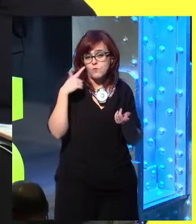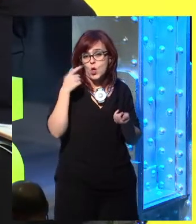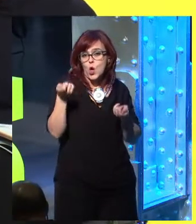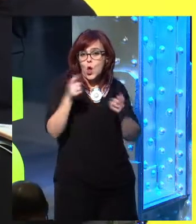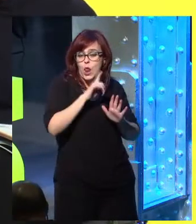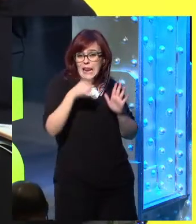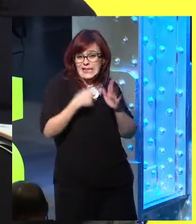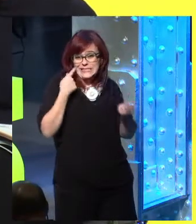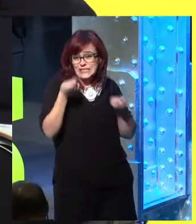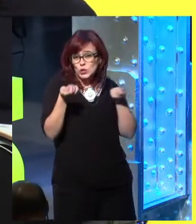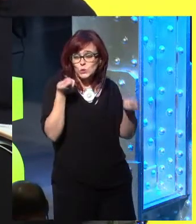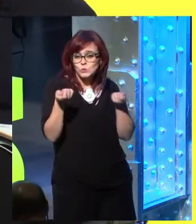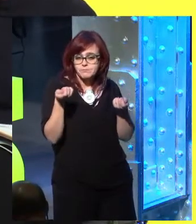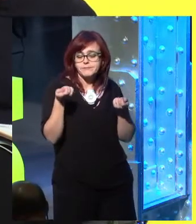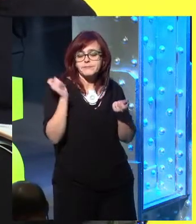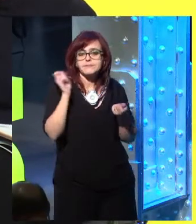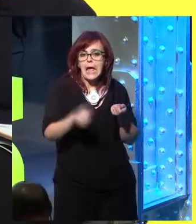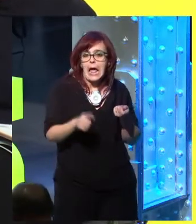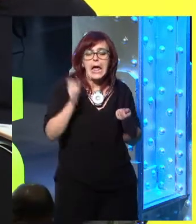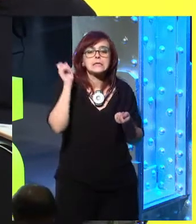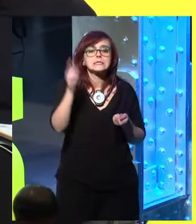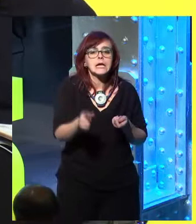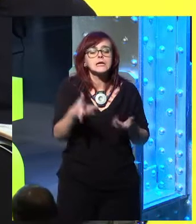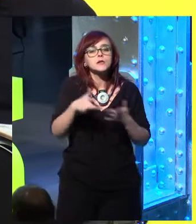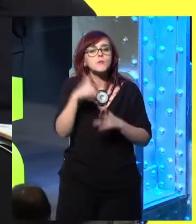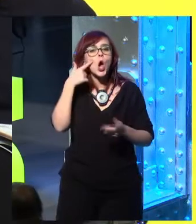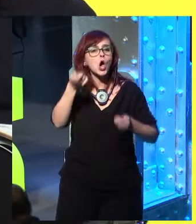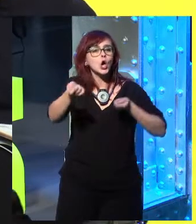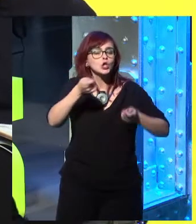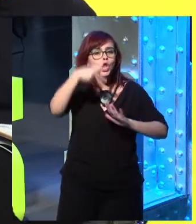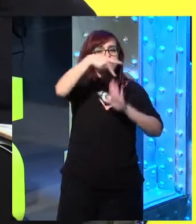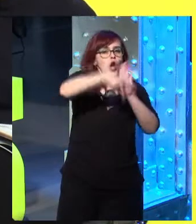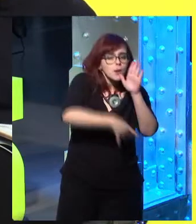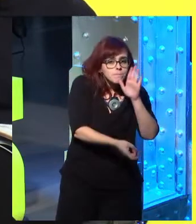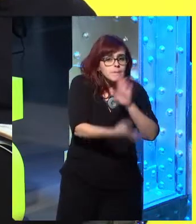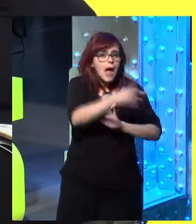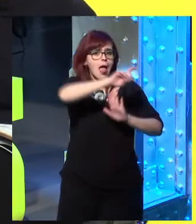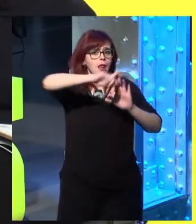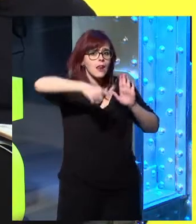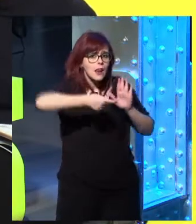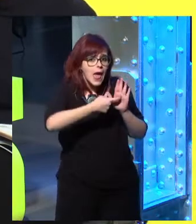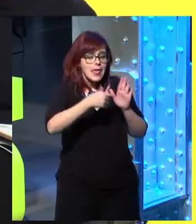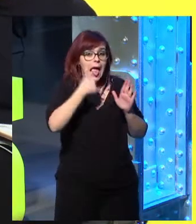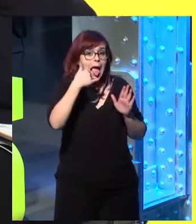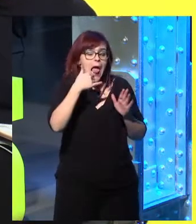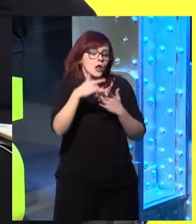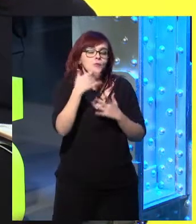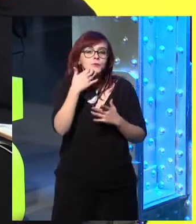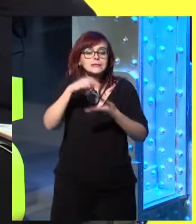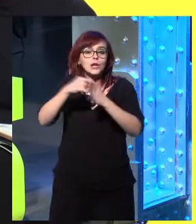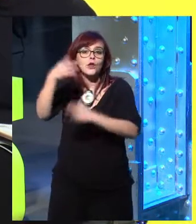sinks, and then we get regulation and standards for our ships and for radio.